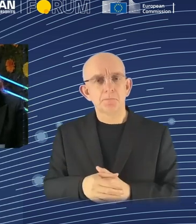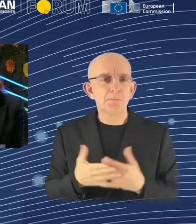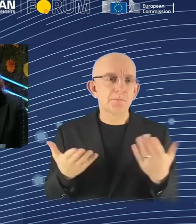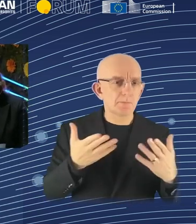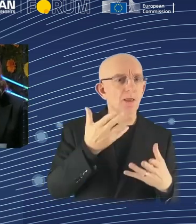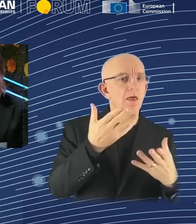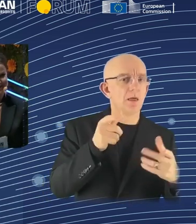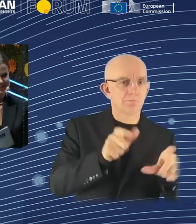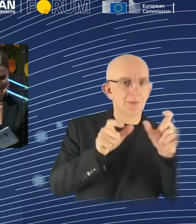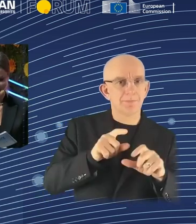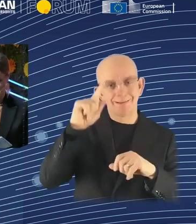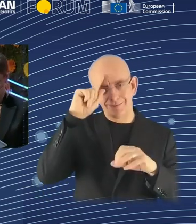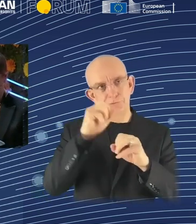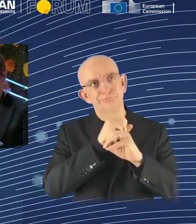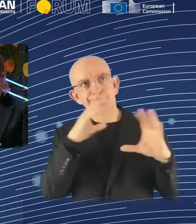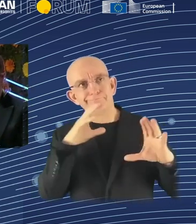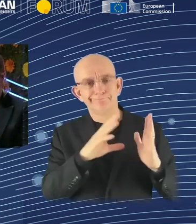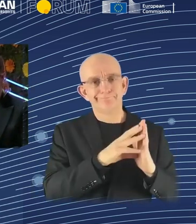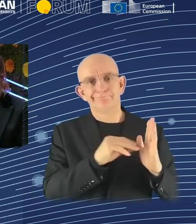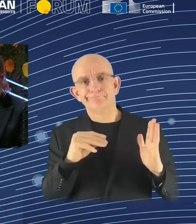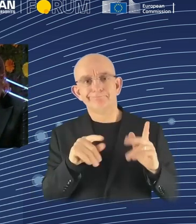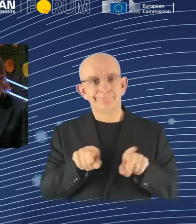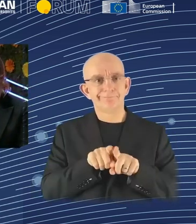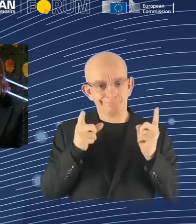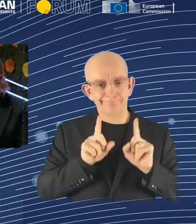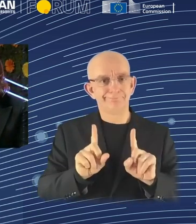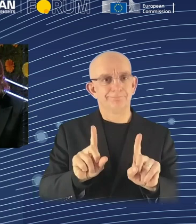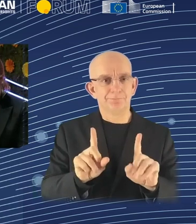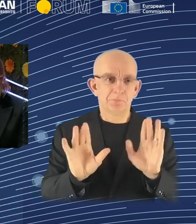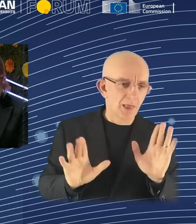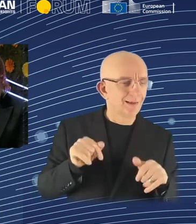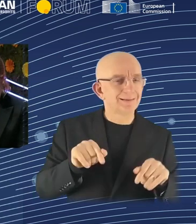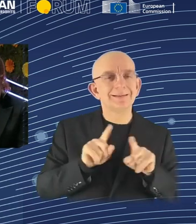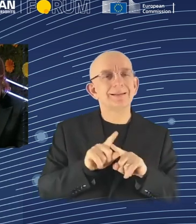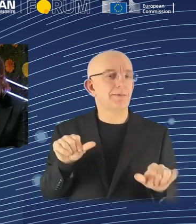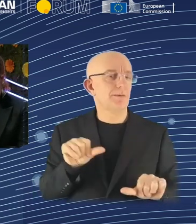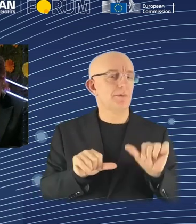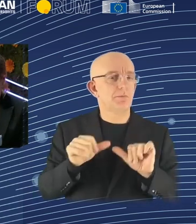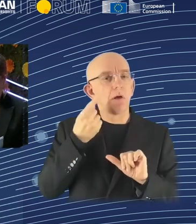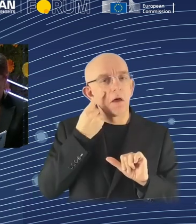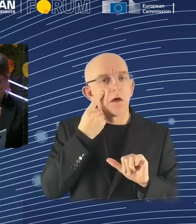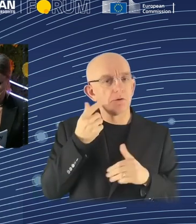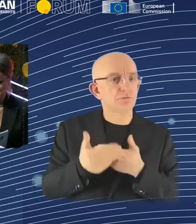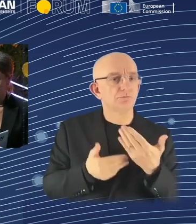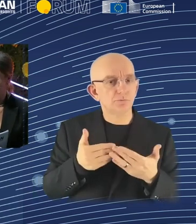to get people to understand that this, the sort of soothing voice of the